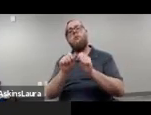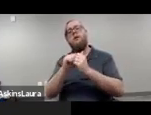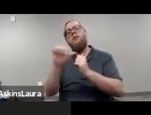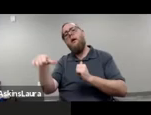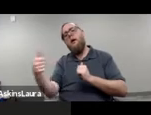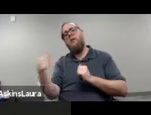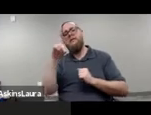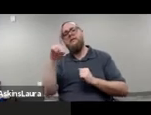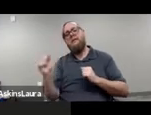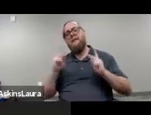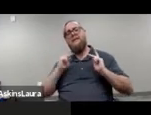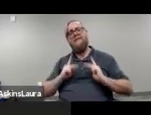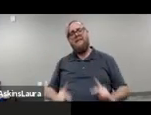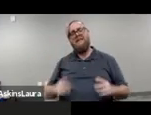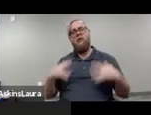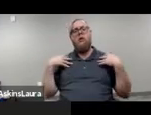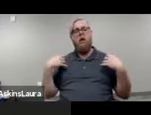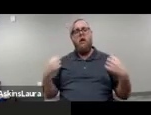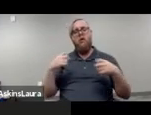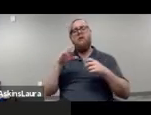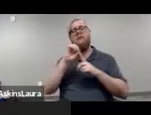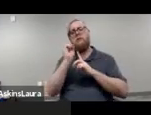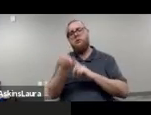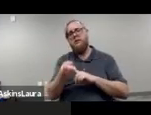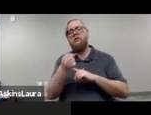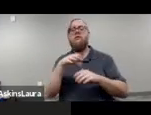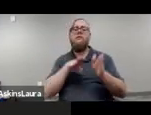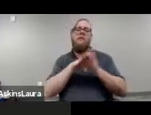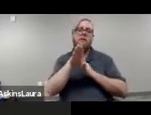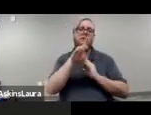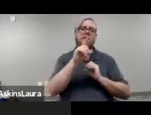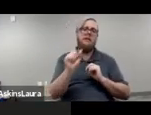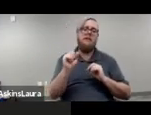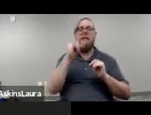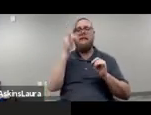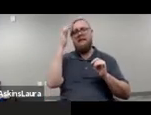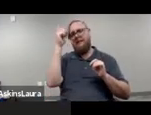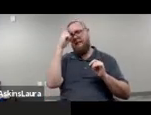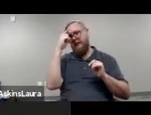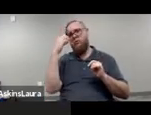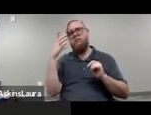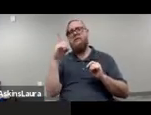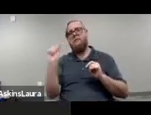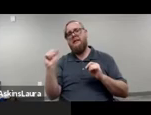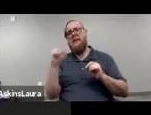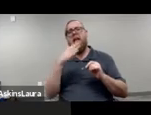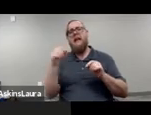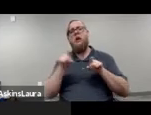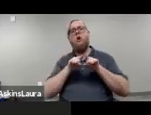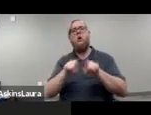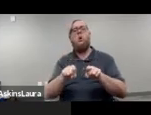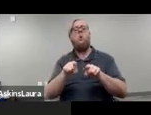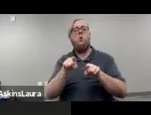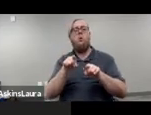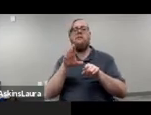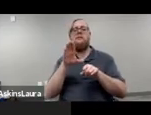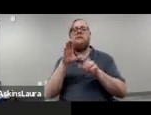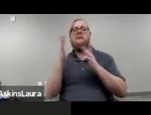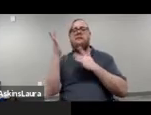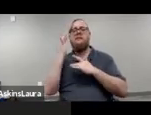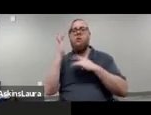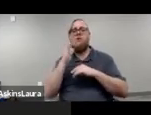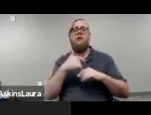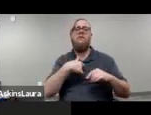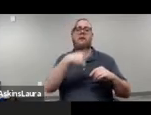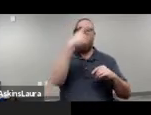disabilities, such as physical health conditions, developmental disabilities, intellectual disabilities, and co-occurring disorders, um, where you have a mental health